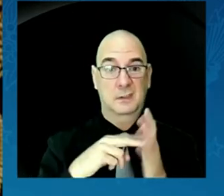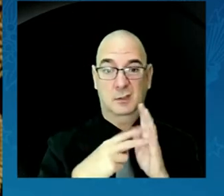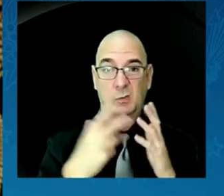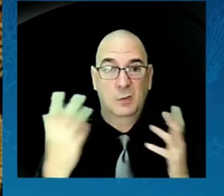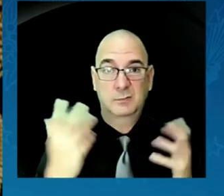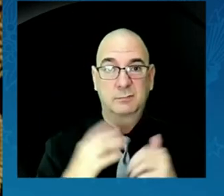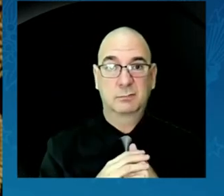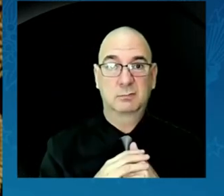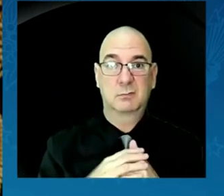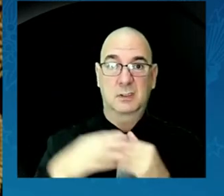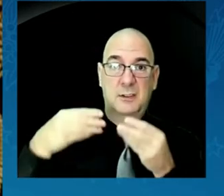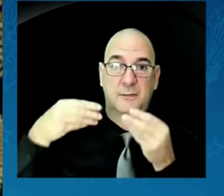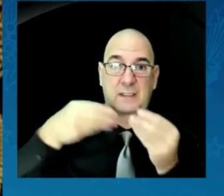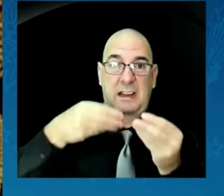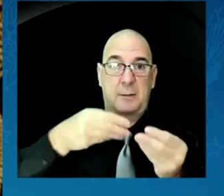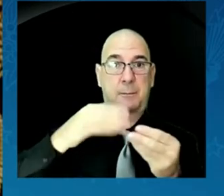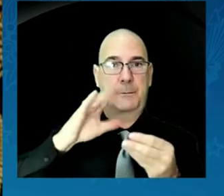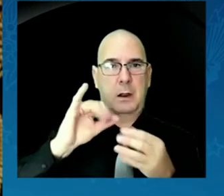and ears that hear.